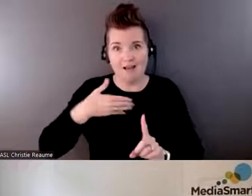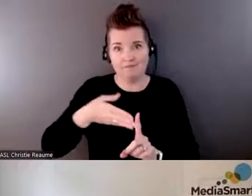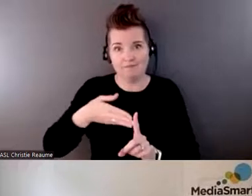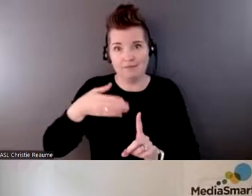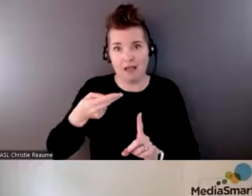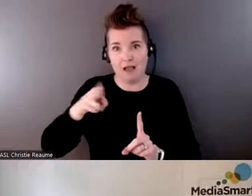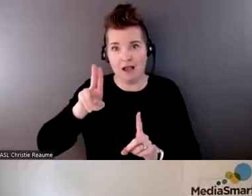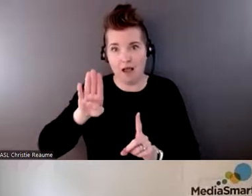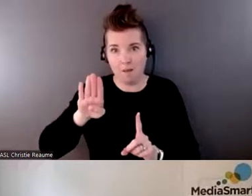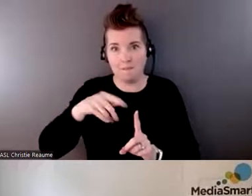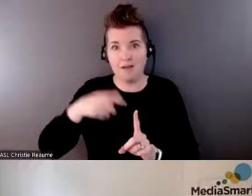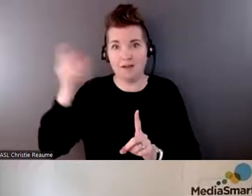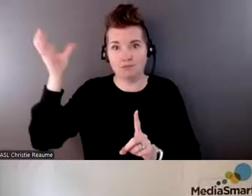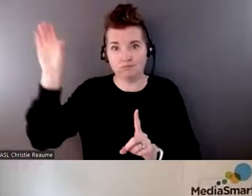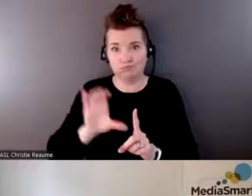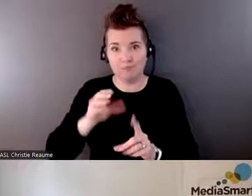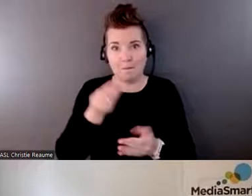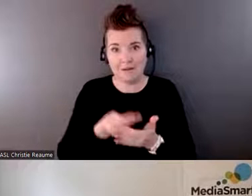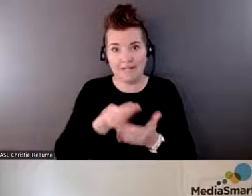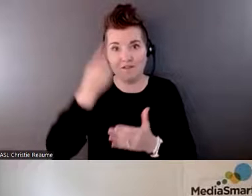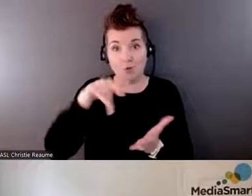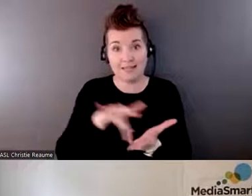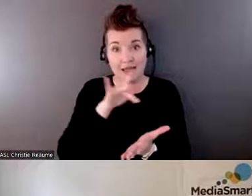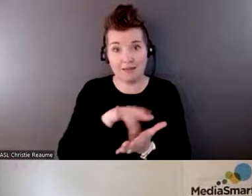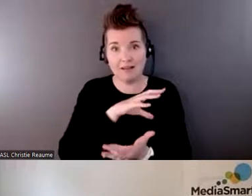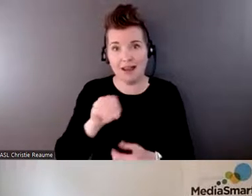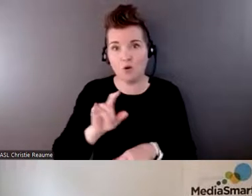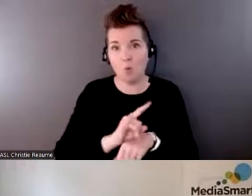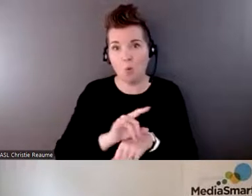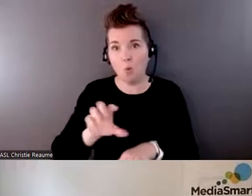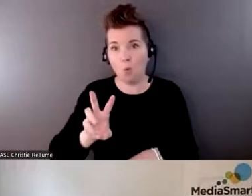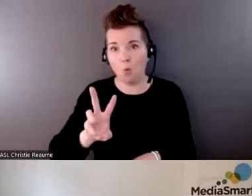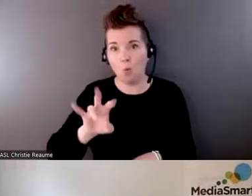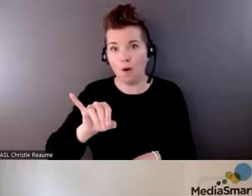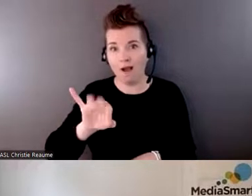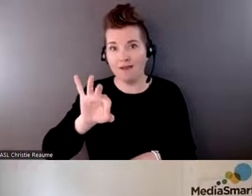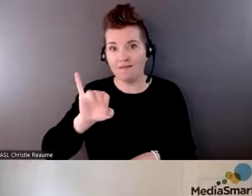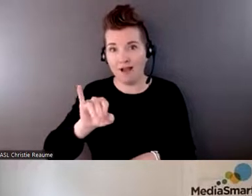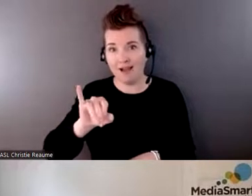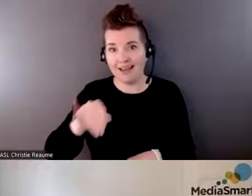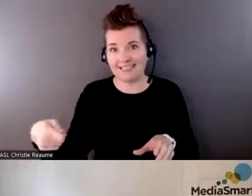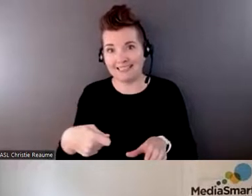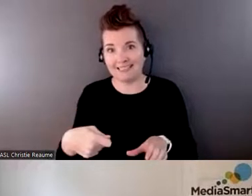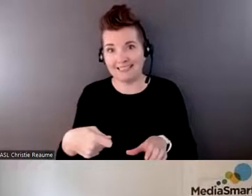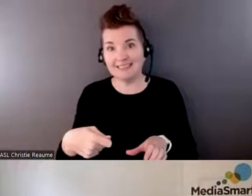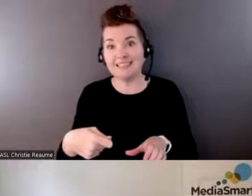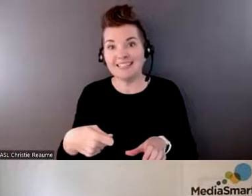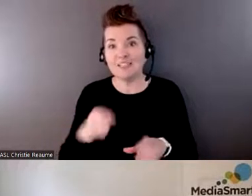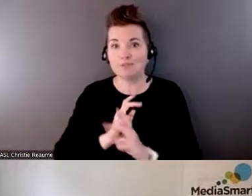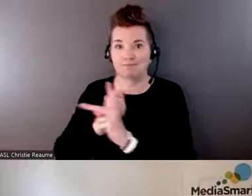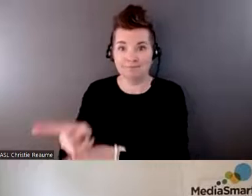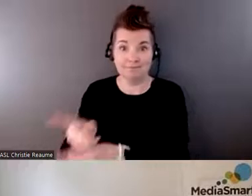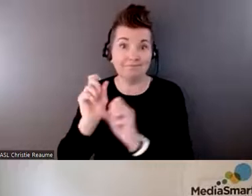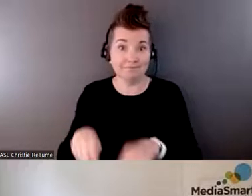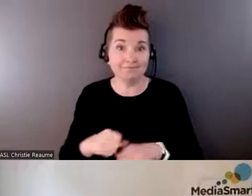tablets and also Wi-Fi sticks. So we were able to make sure that the people who came to our programming did have access. But yeah,